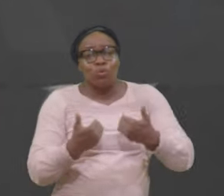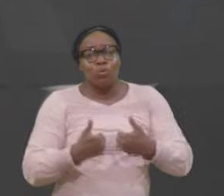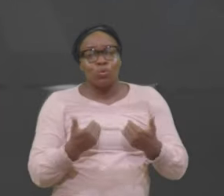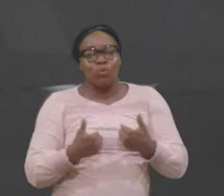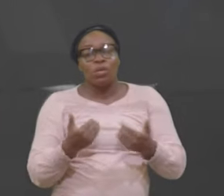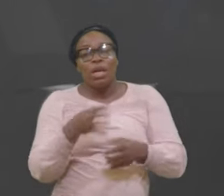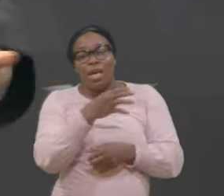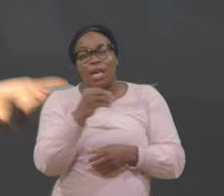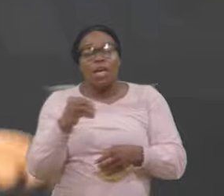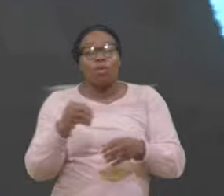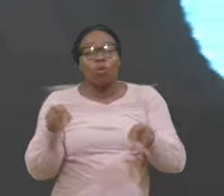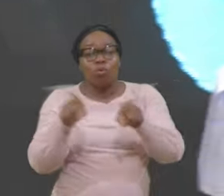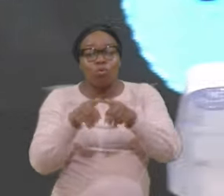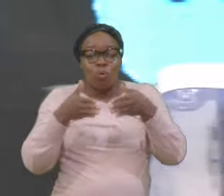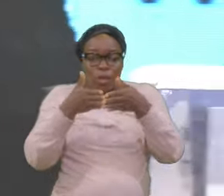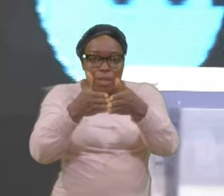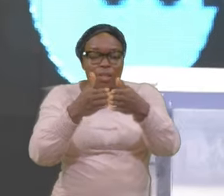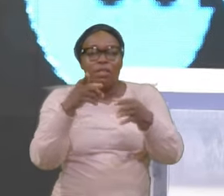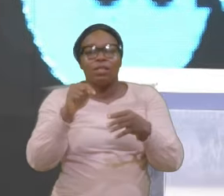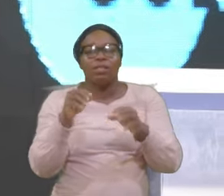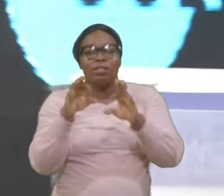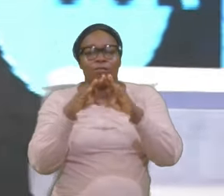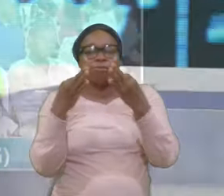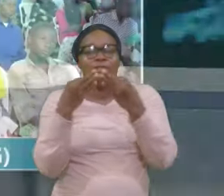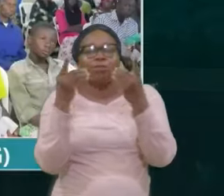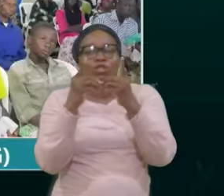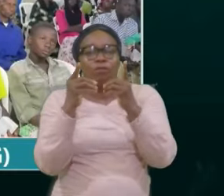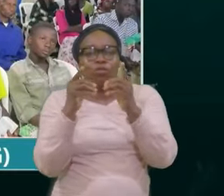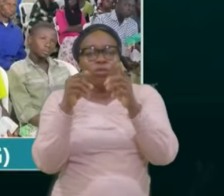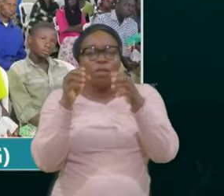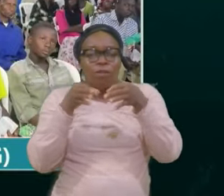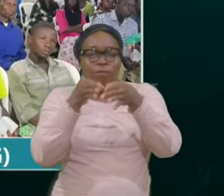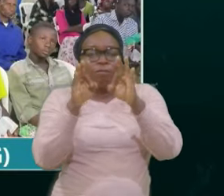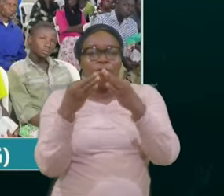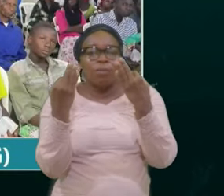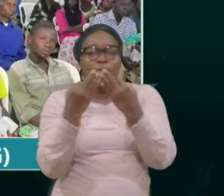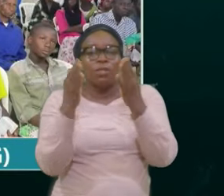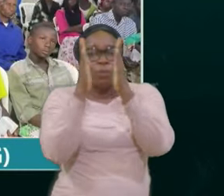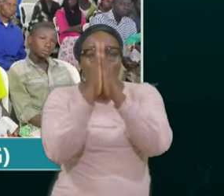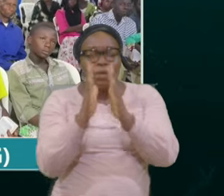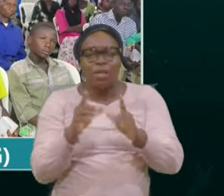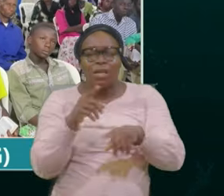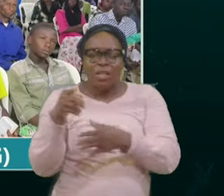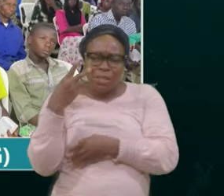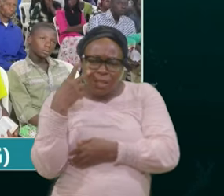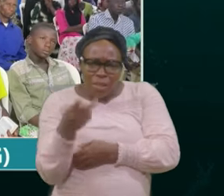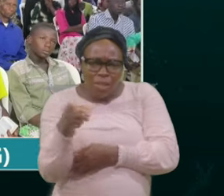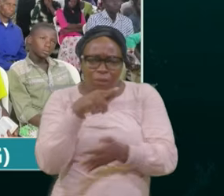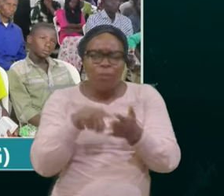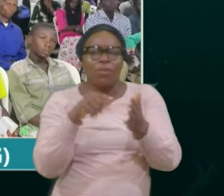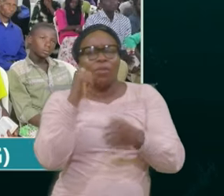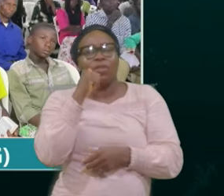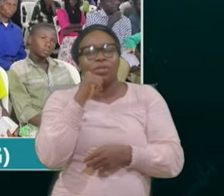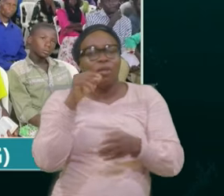devotion But now Look at her boy Look at this girl Will brought her up In the way